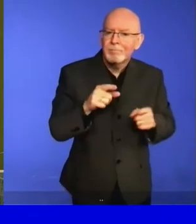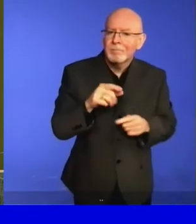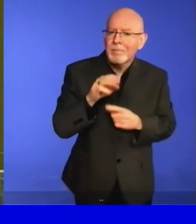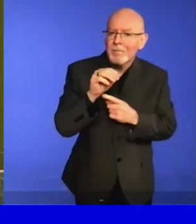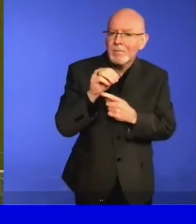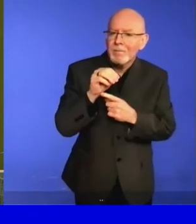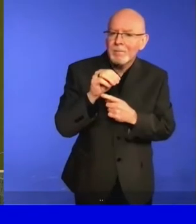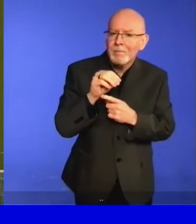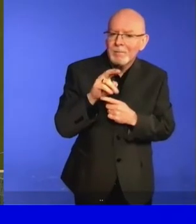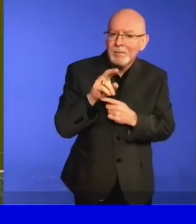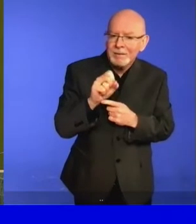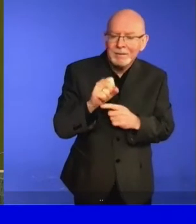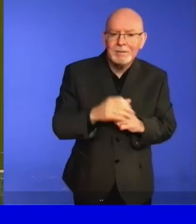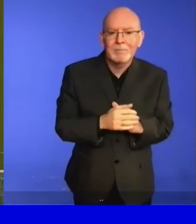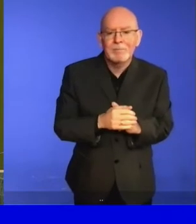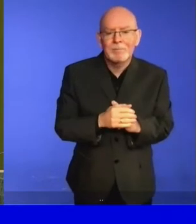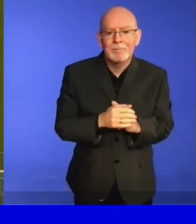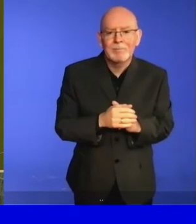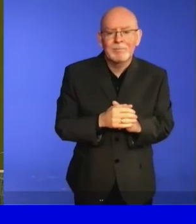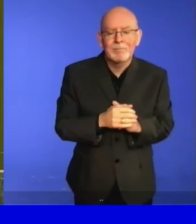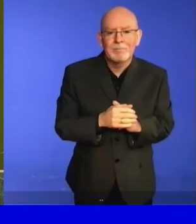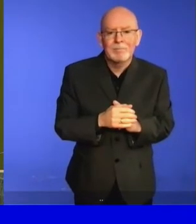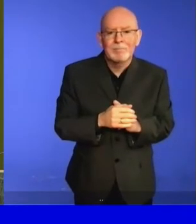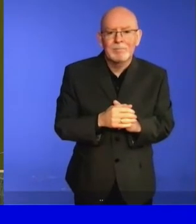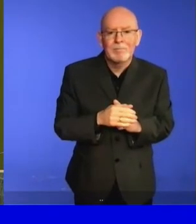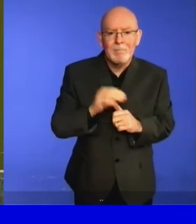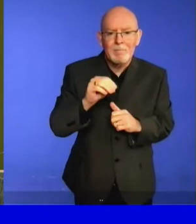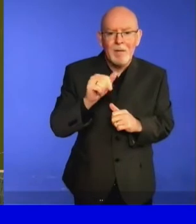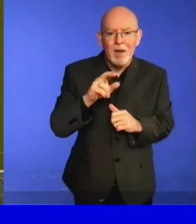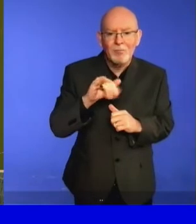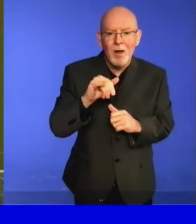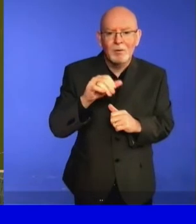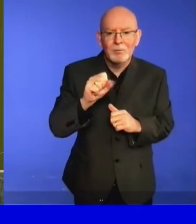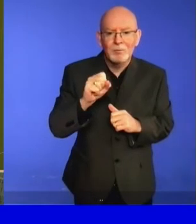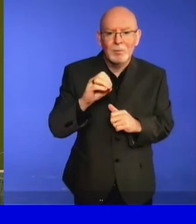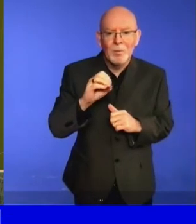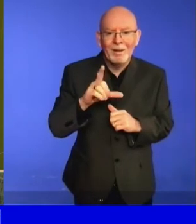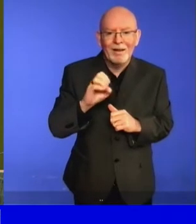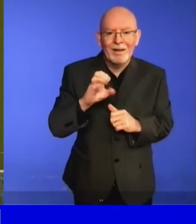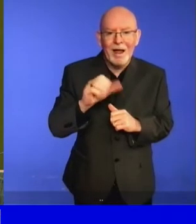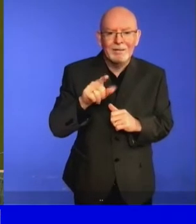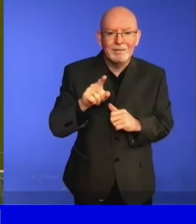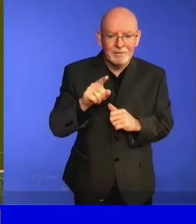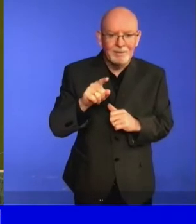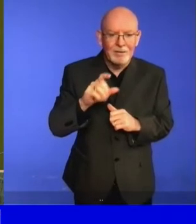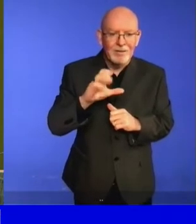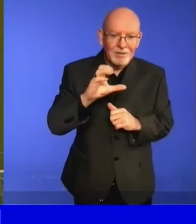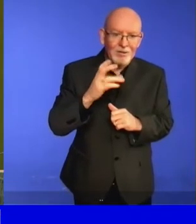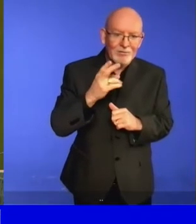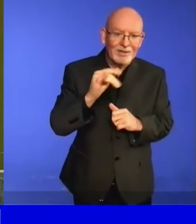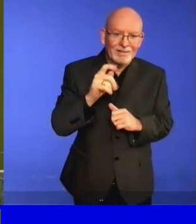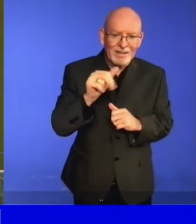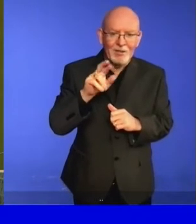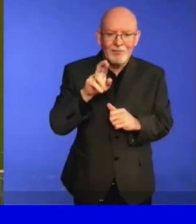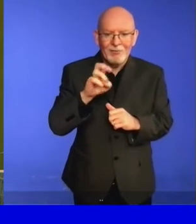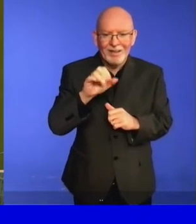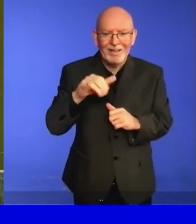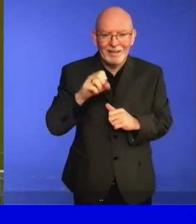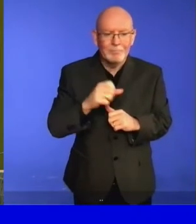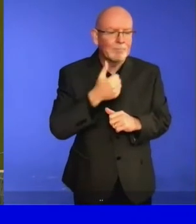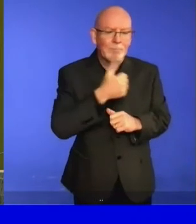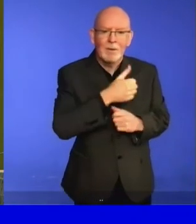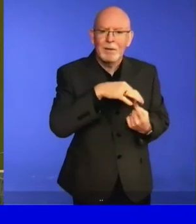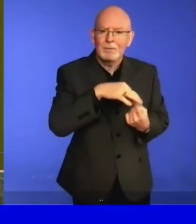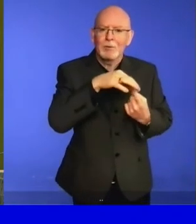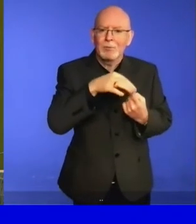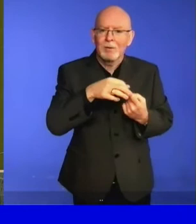followed by a short video clip that is part of her campaign on universal accessibility which is